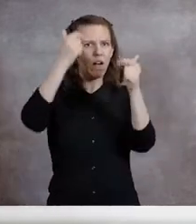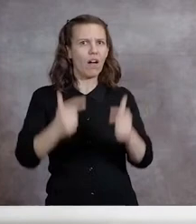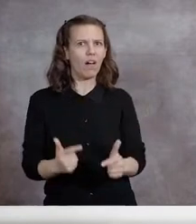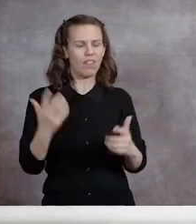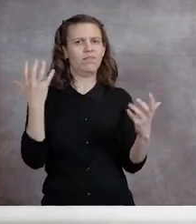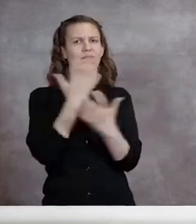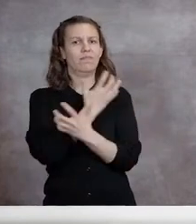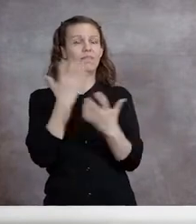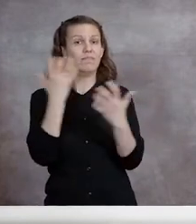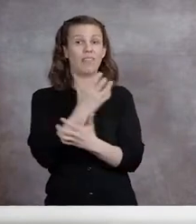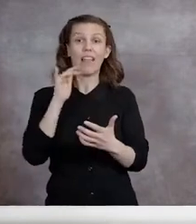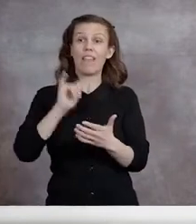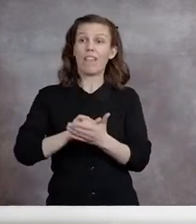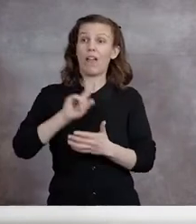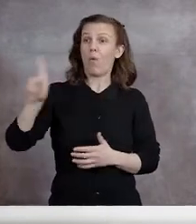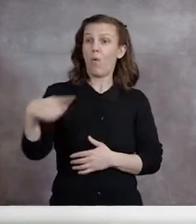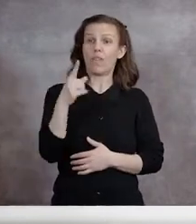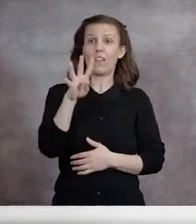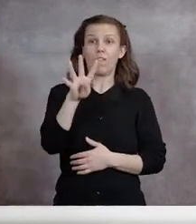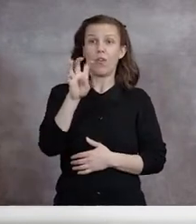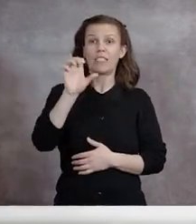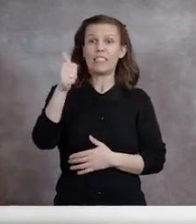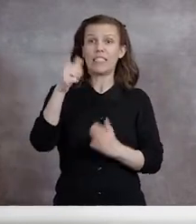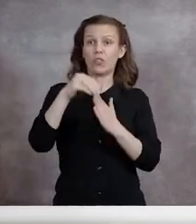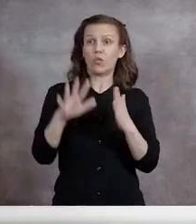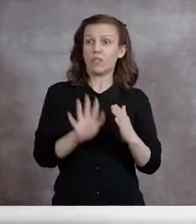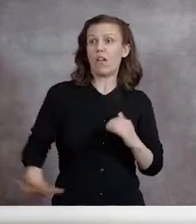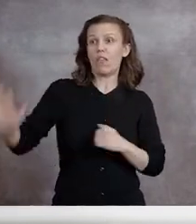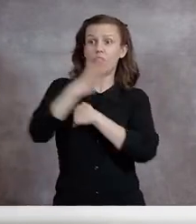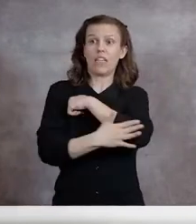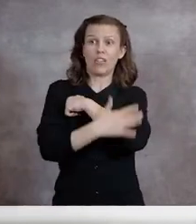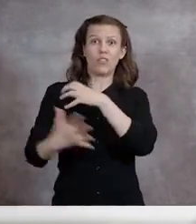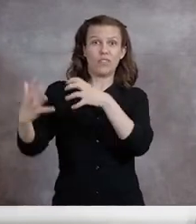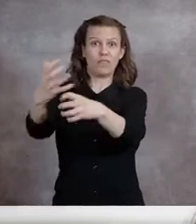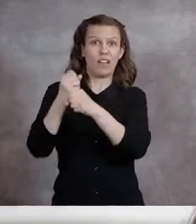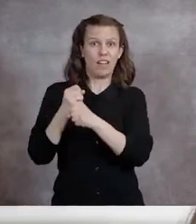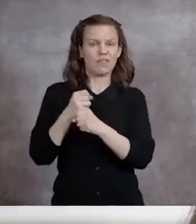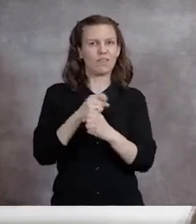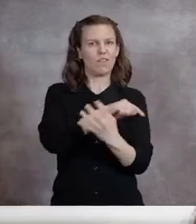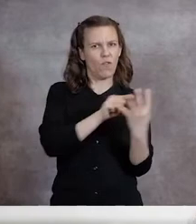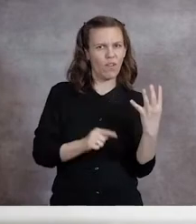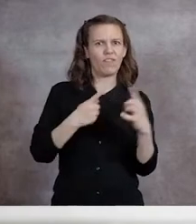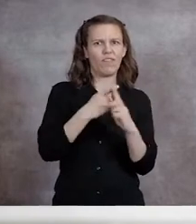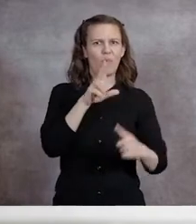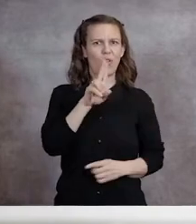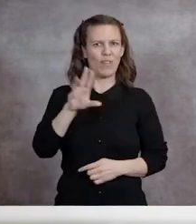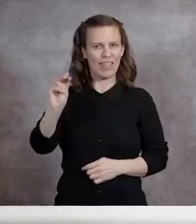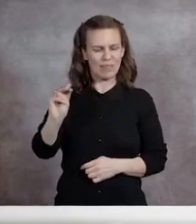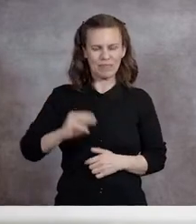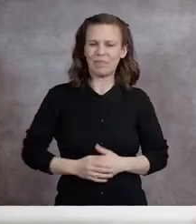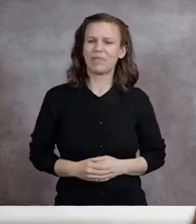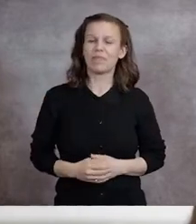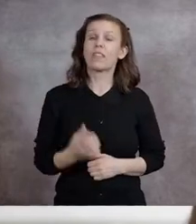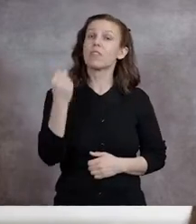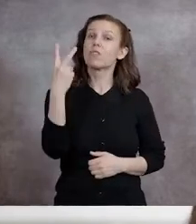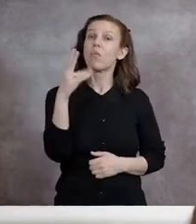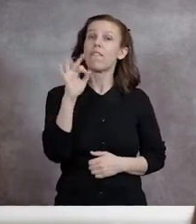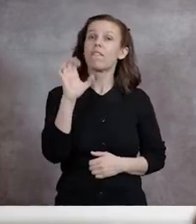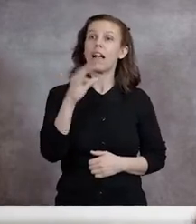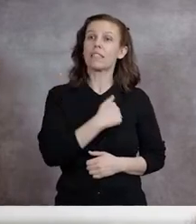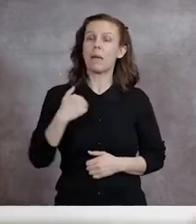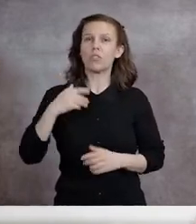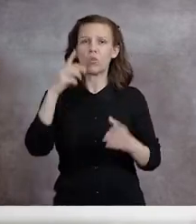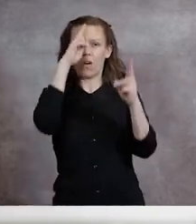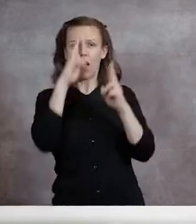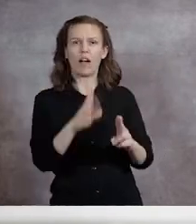award, which went to only 410 students in the nation. Twelve faculty members were honored by Advance